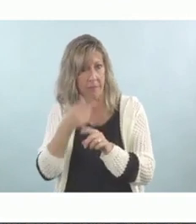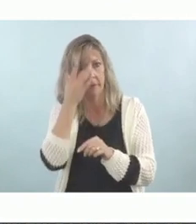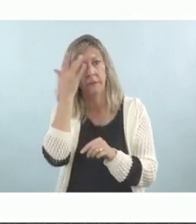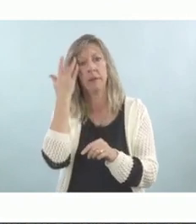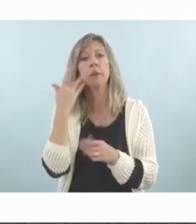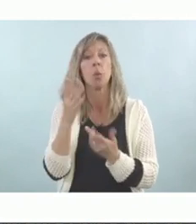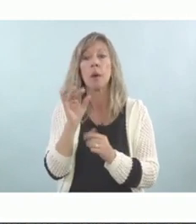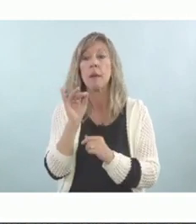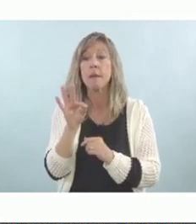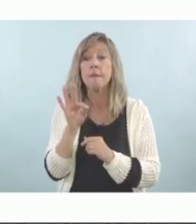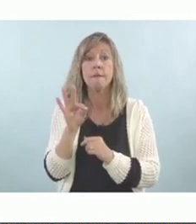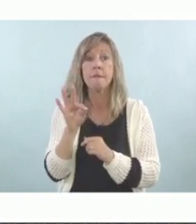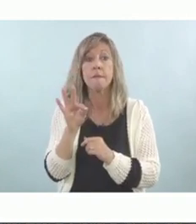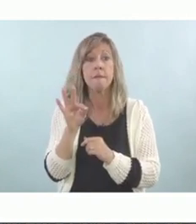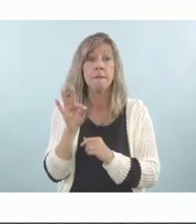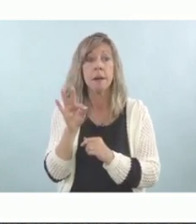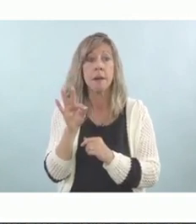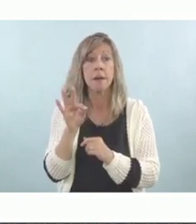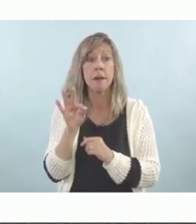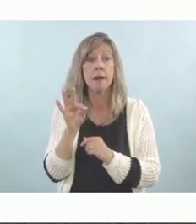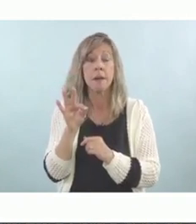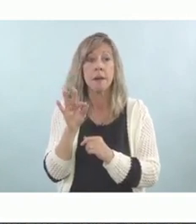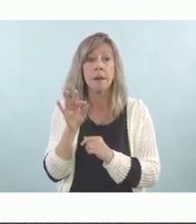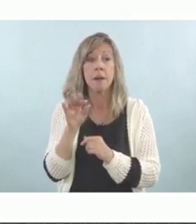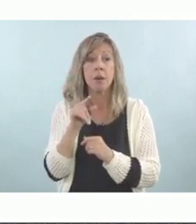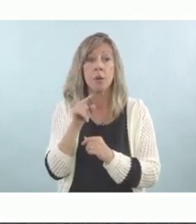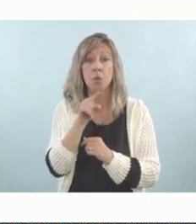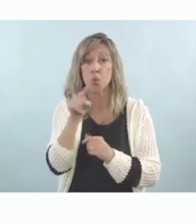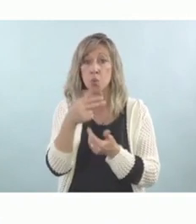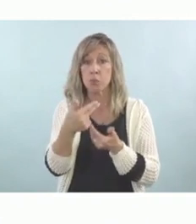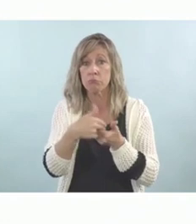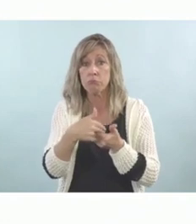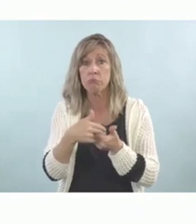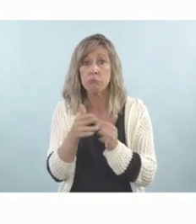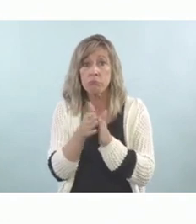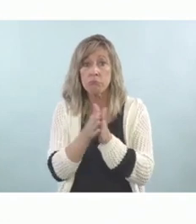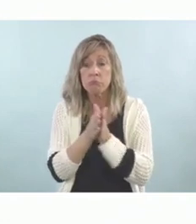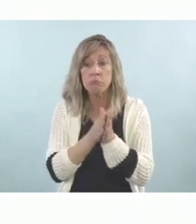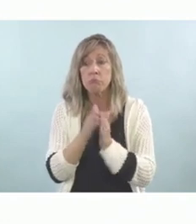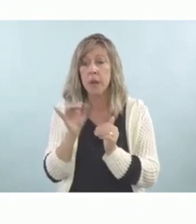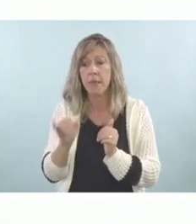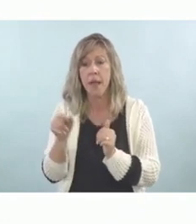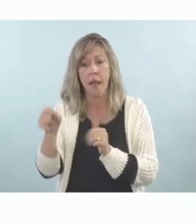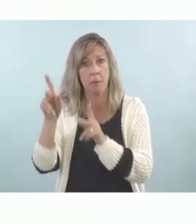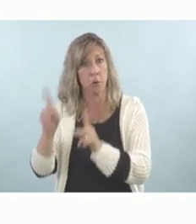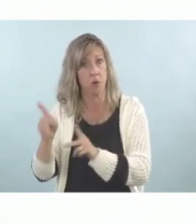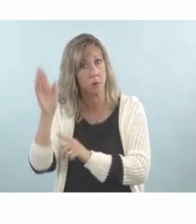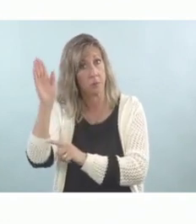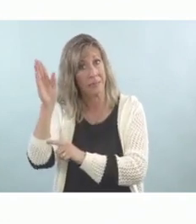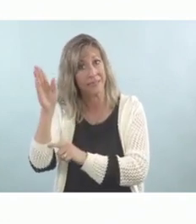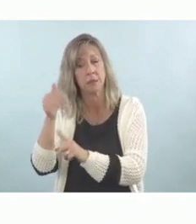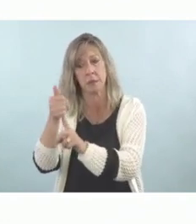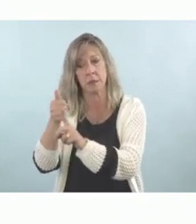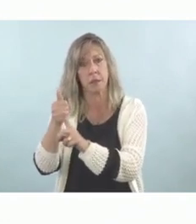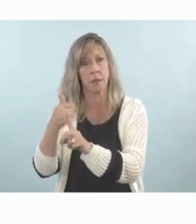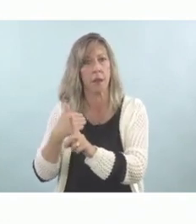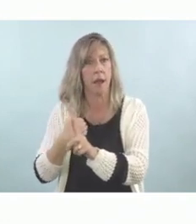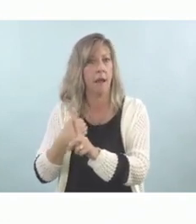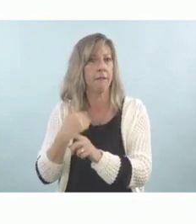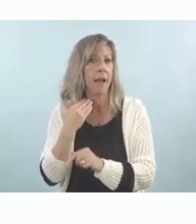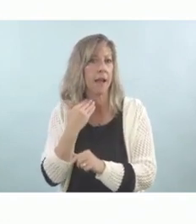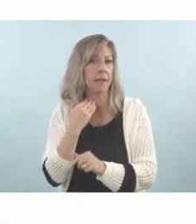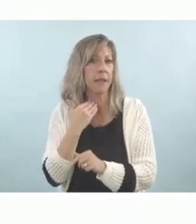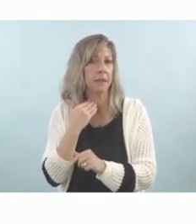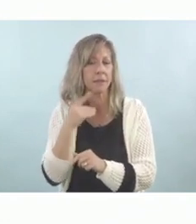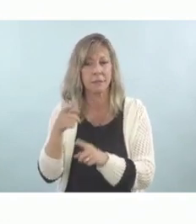has a Manchester accent. They're from England. And if you need to, you can preview a